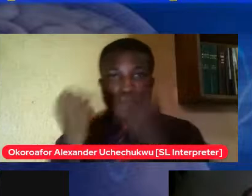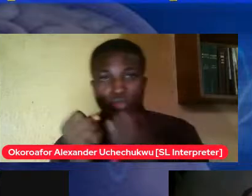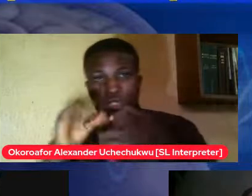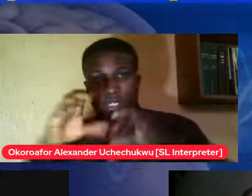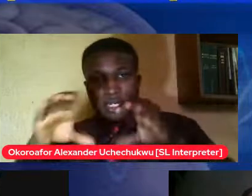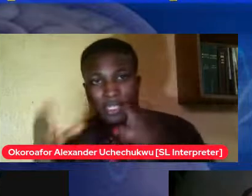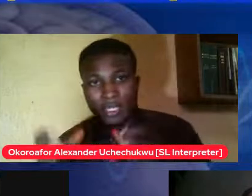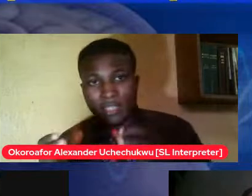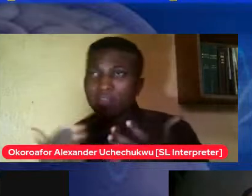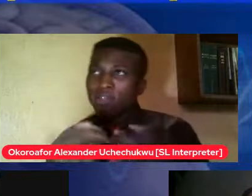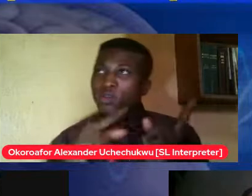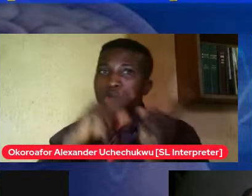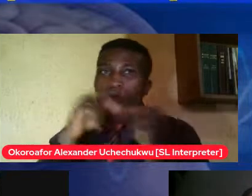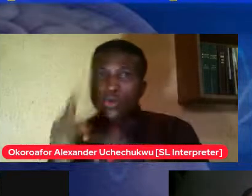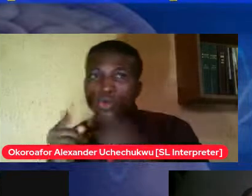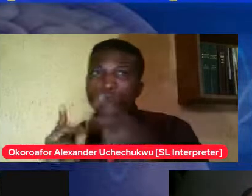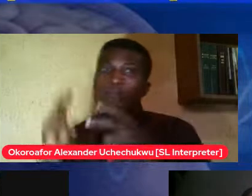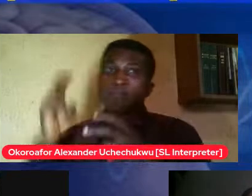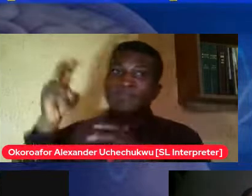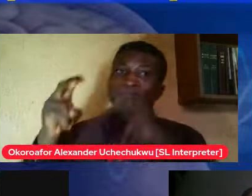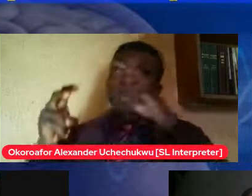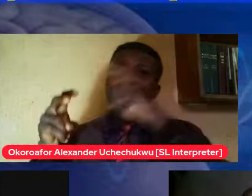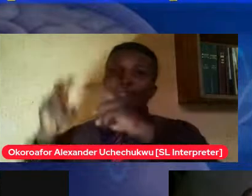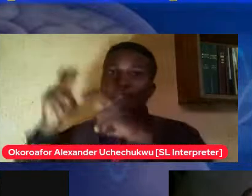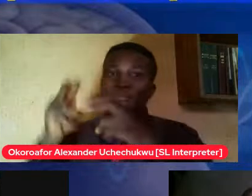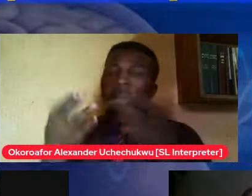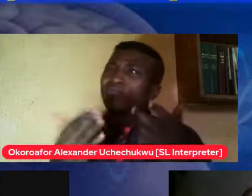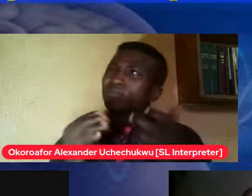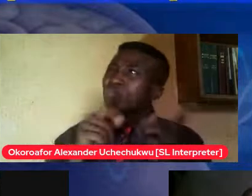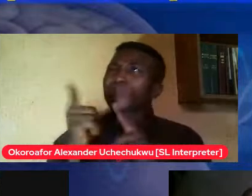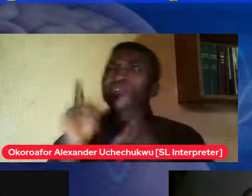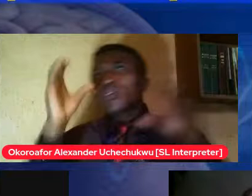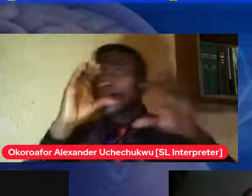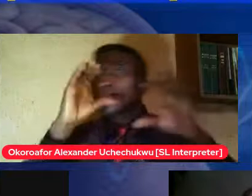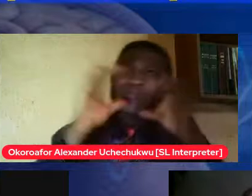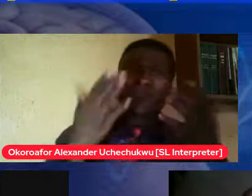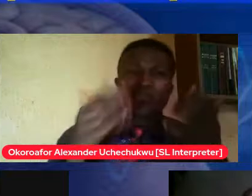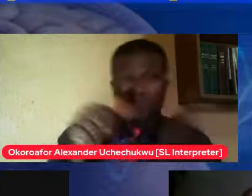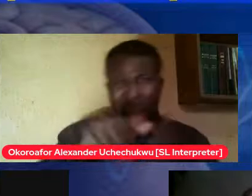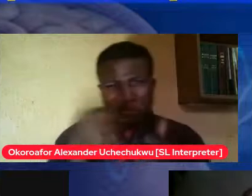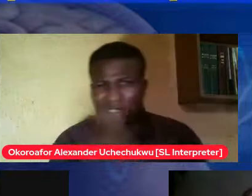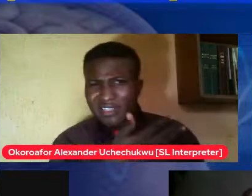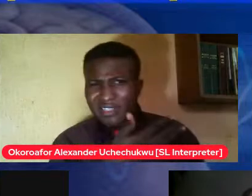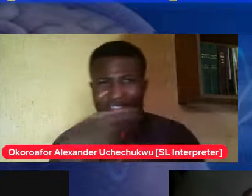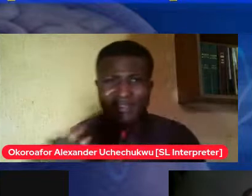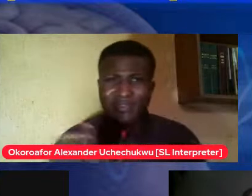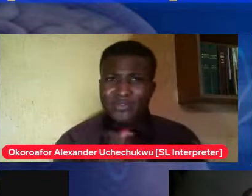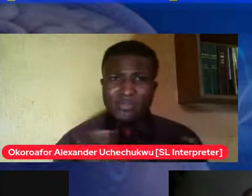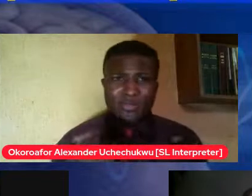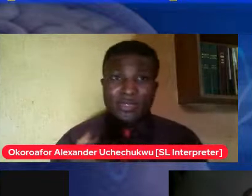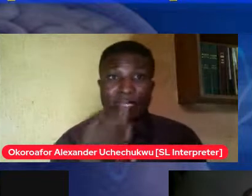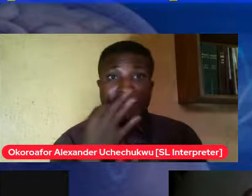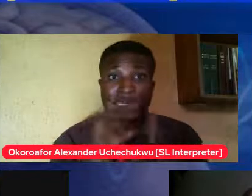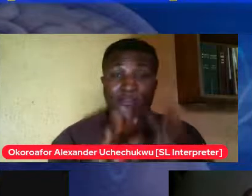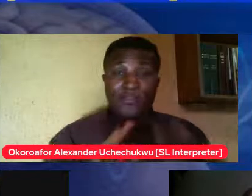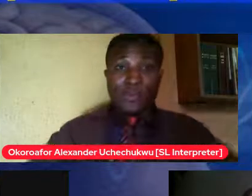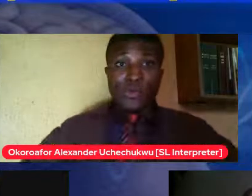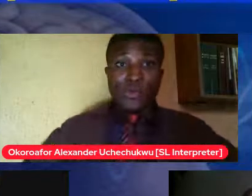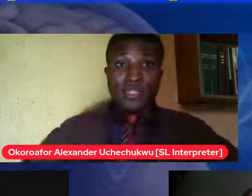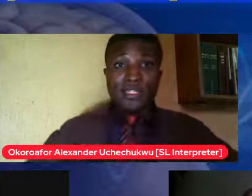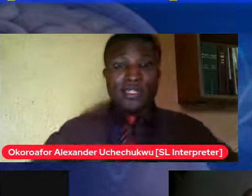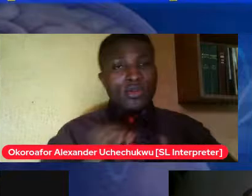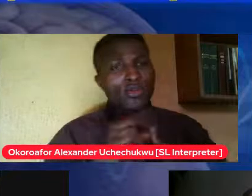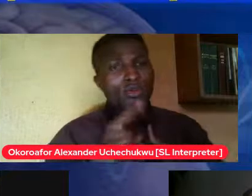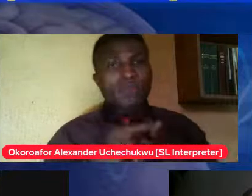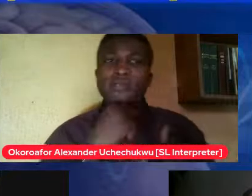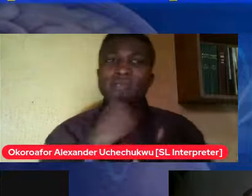adventures even join after school if you are in school or you're in holiday tell your parents you want to join like a painting class or something let me tell